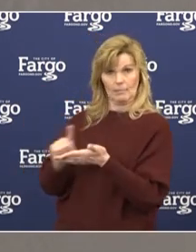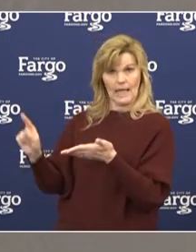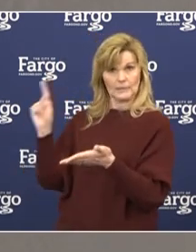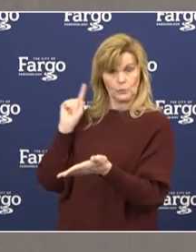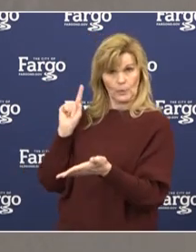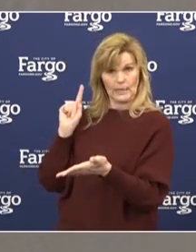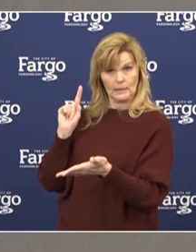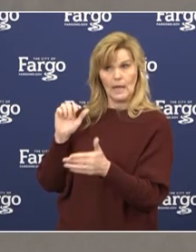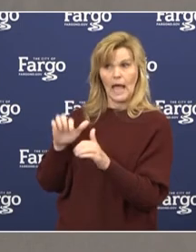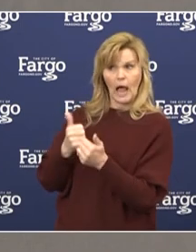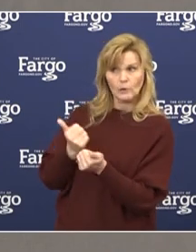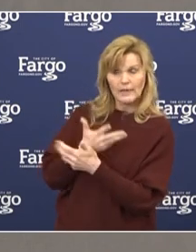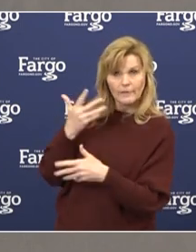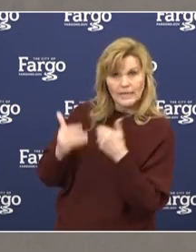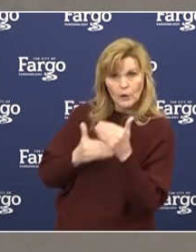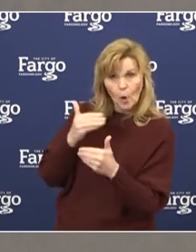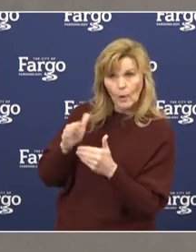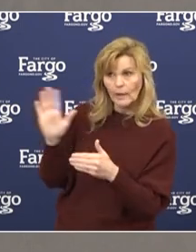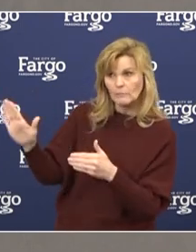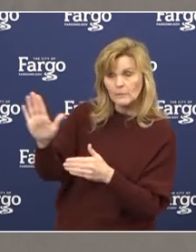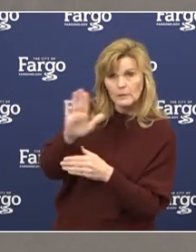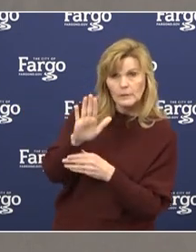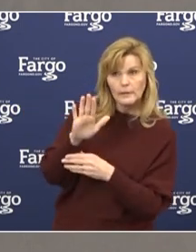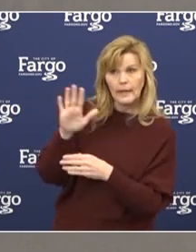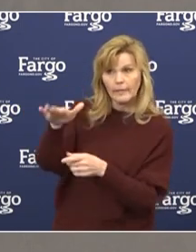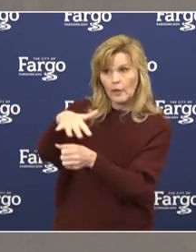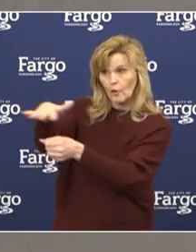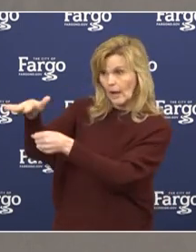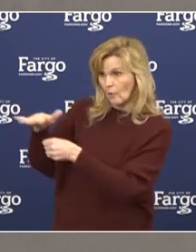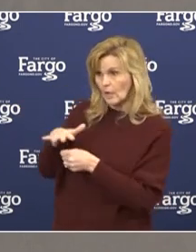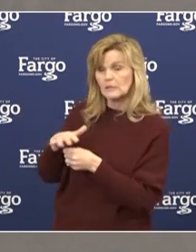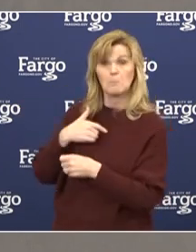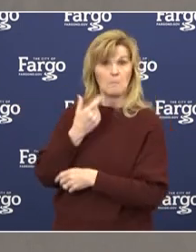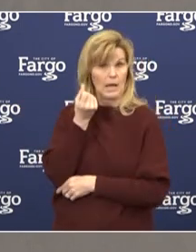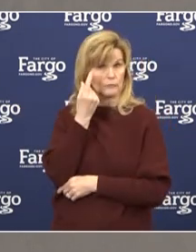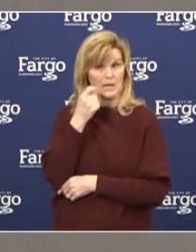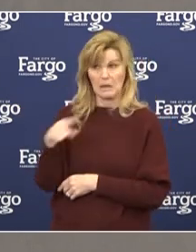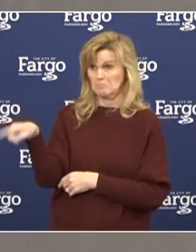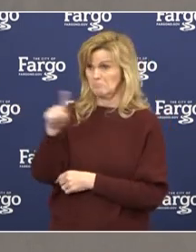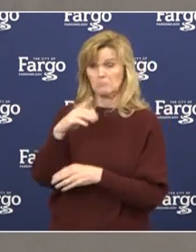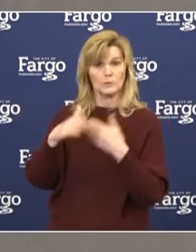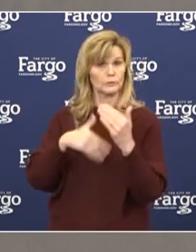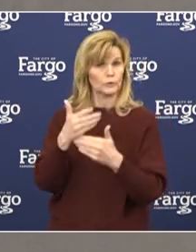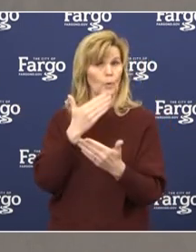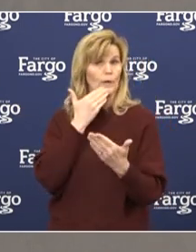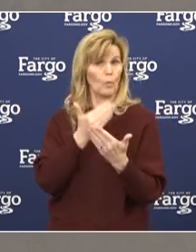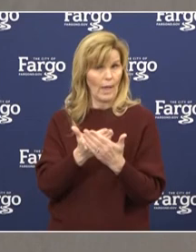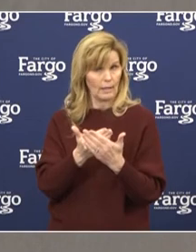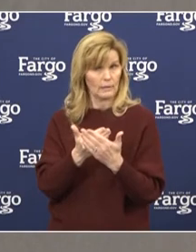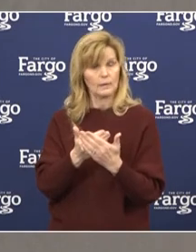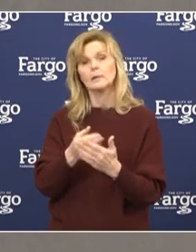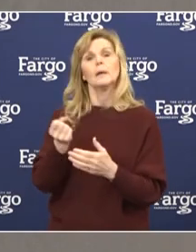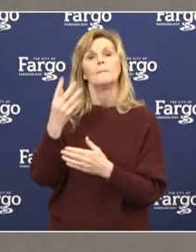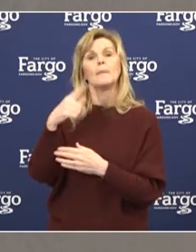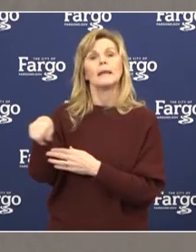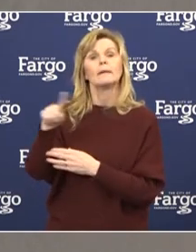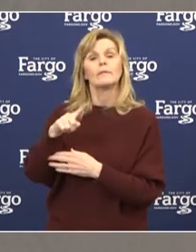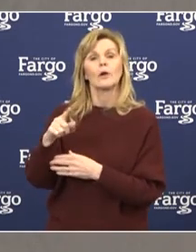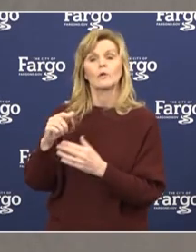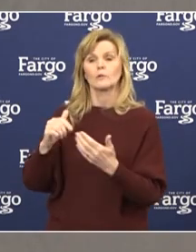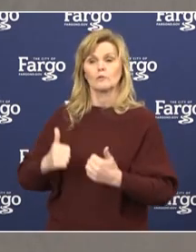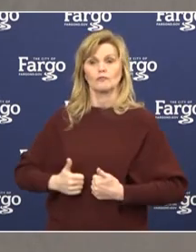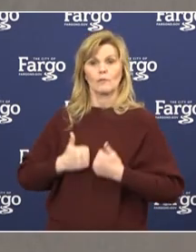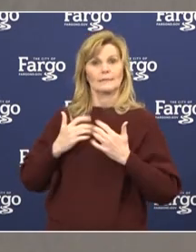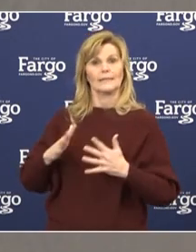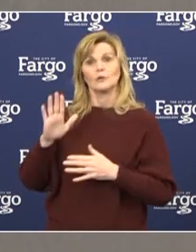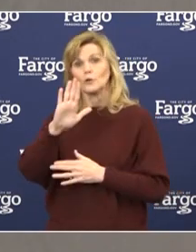about how things are going on in those jurisdictions. My understanding is things are going well, so for those residents there, your mayors are looking out